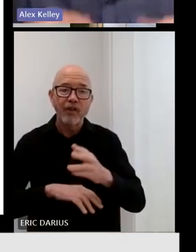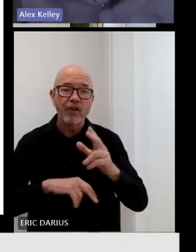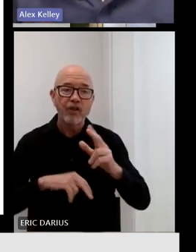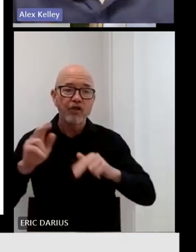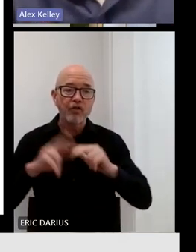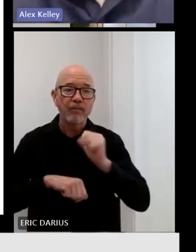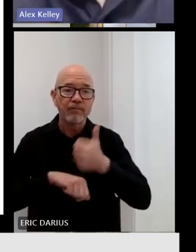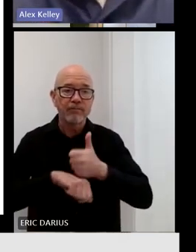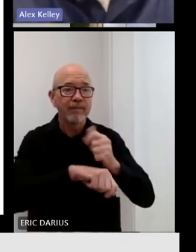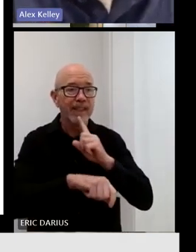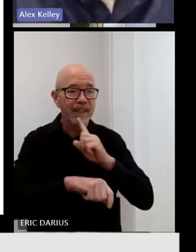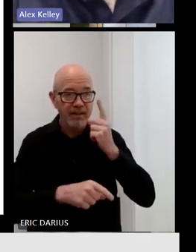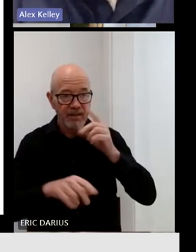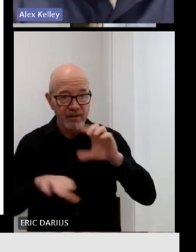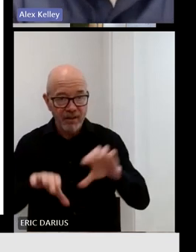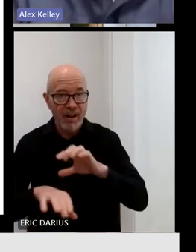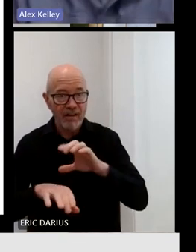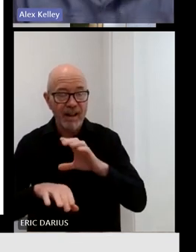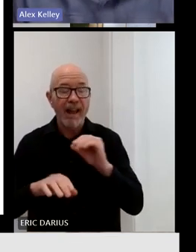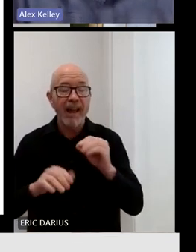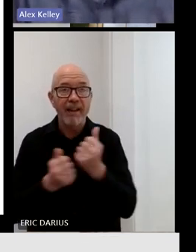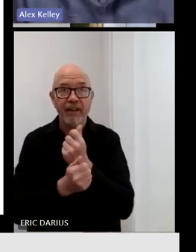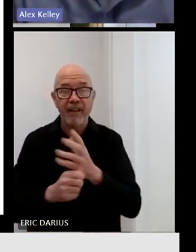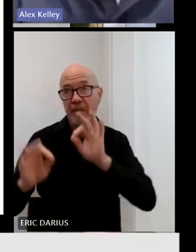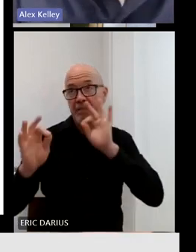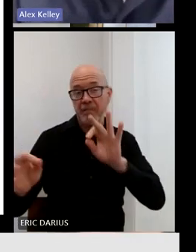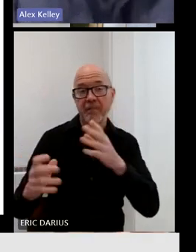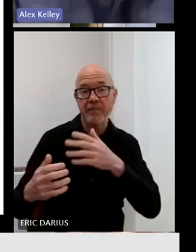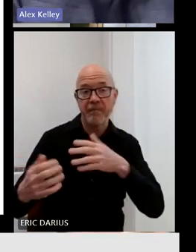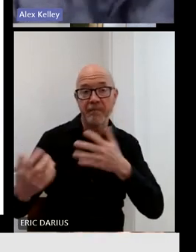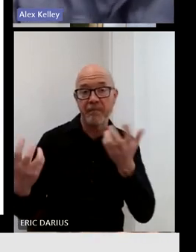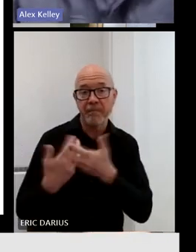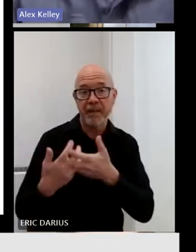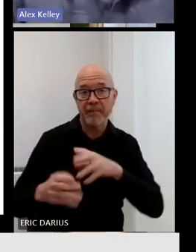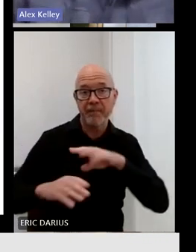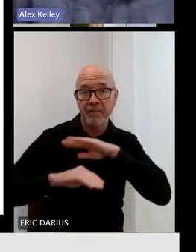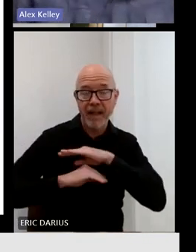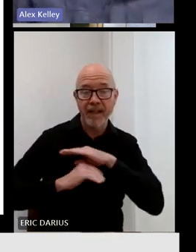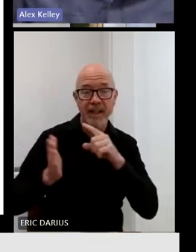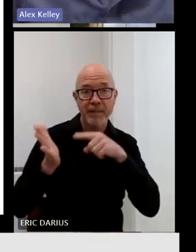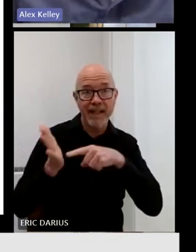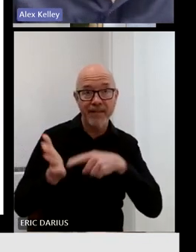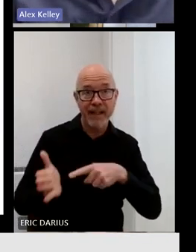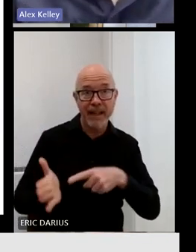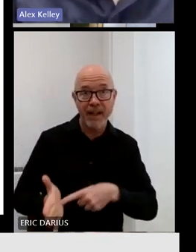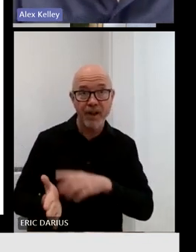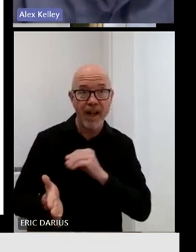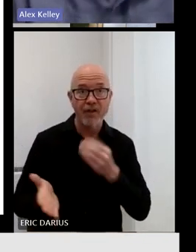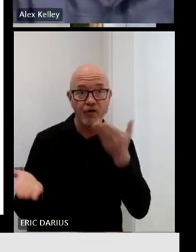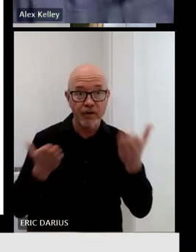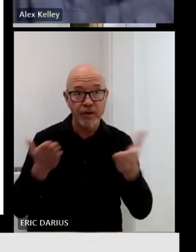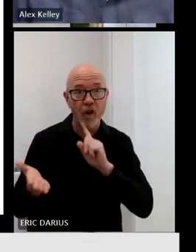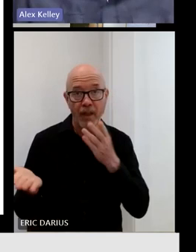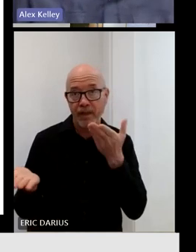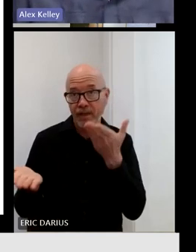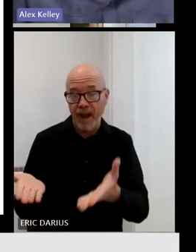sure everyone built exactly where they said they were going to build and are offering the services that they said they were going to offer and so forth.